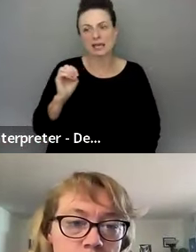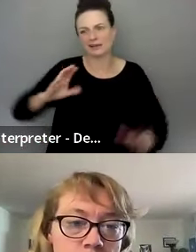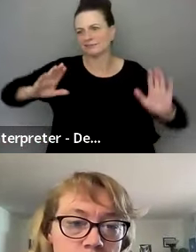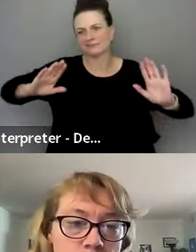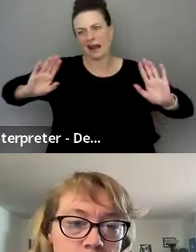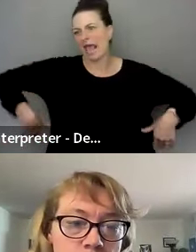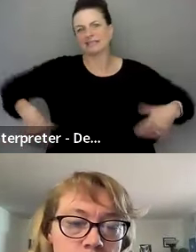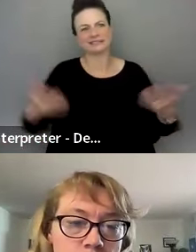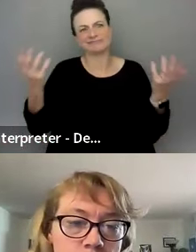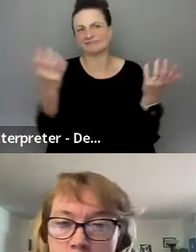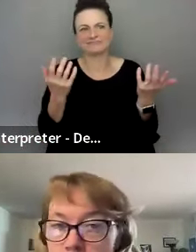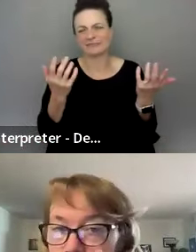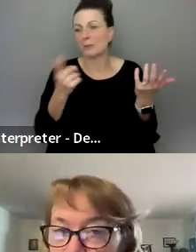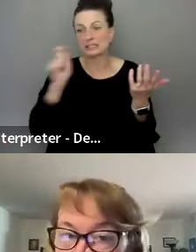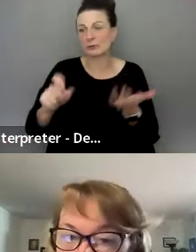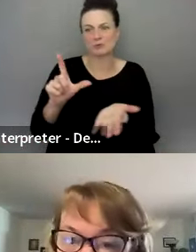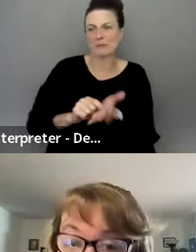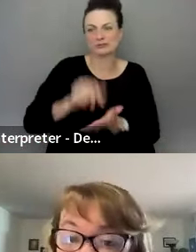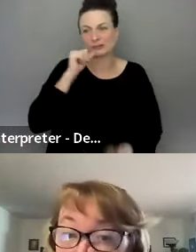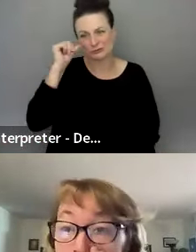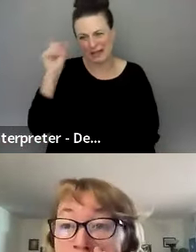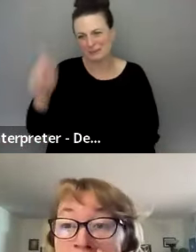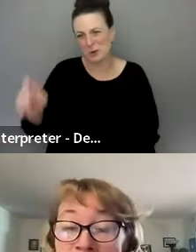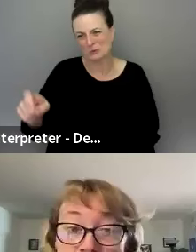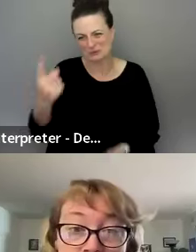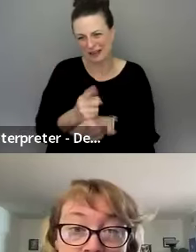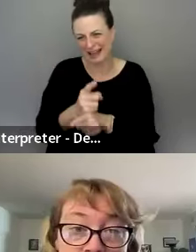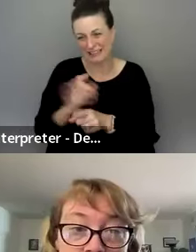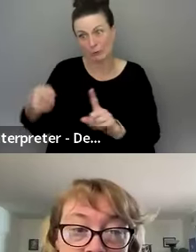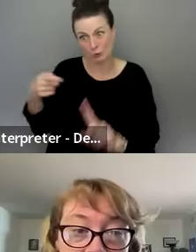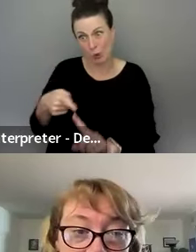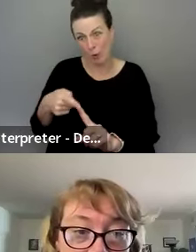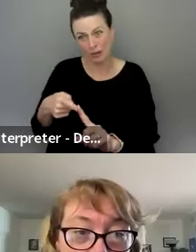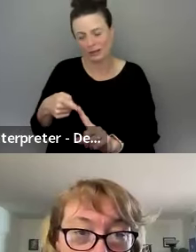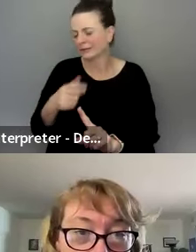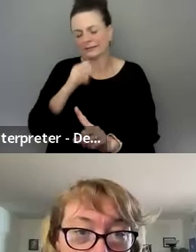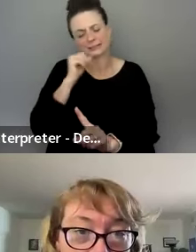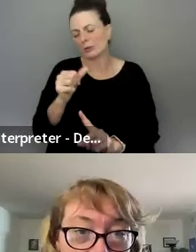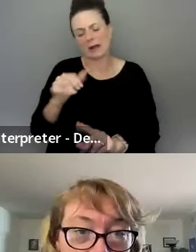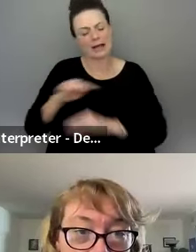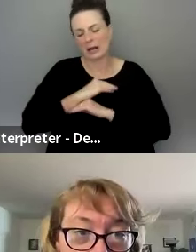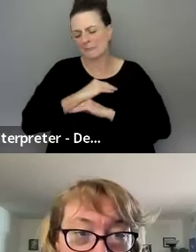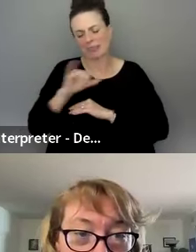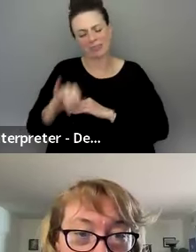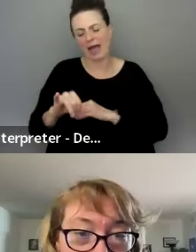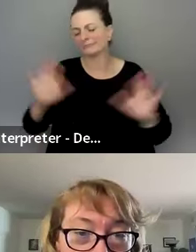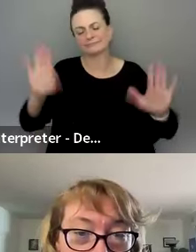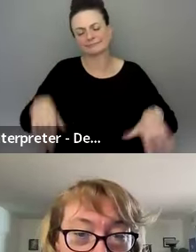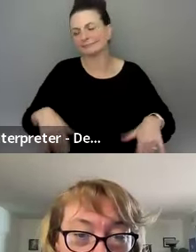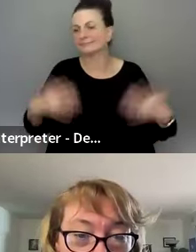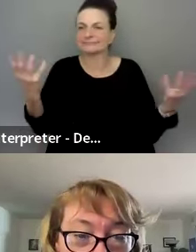because I think that was supposed to be published yesterday. Right. So that was the goal. So we're not going to meet that, but, um,